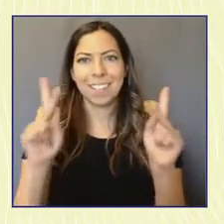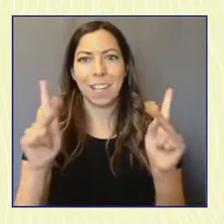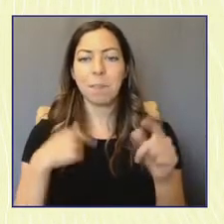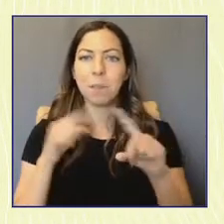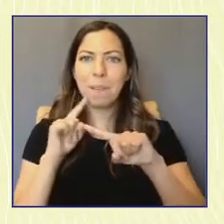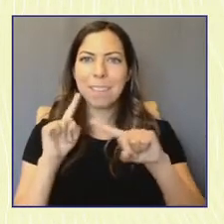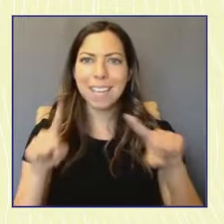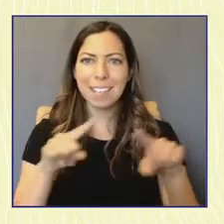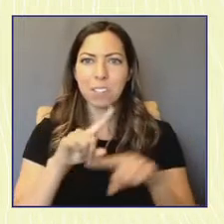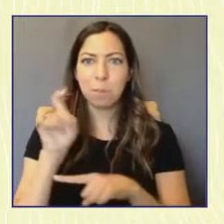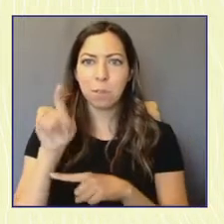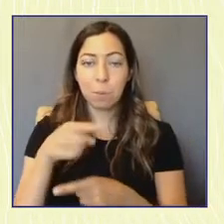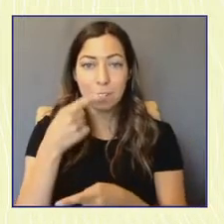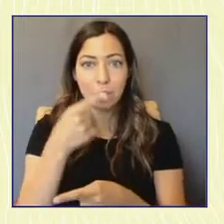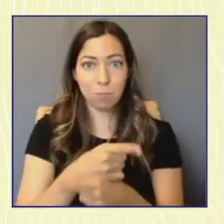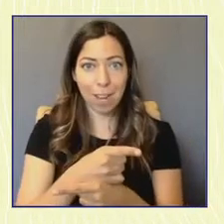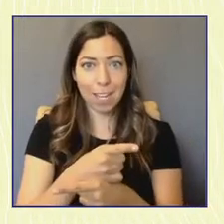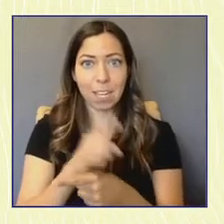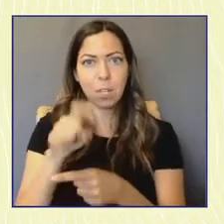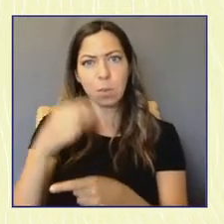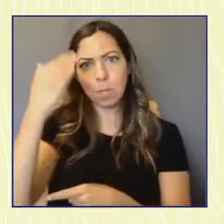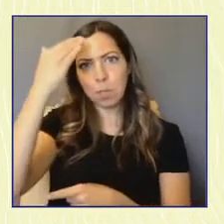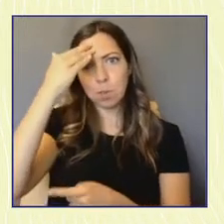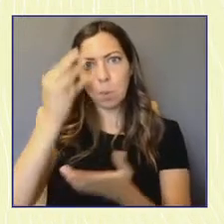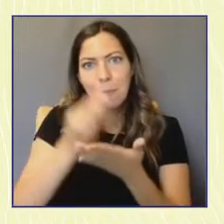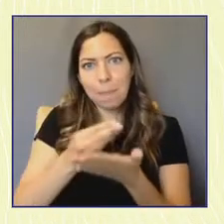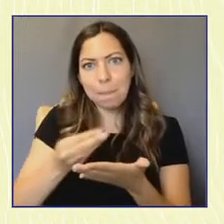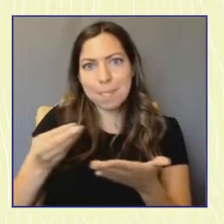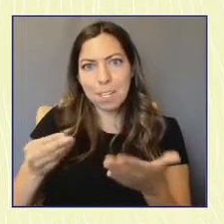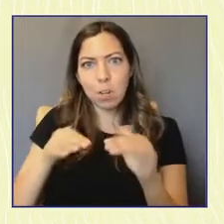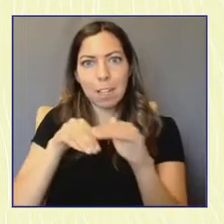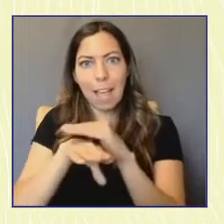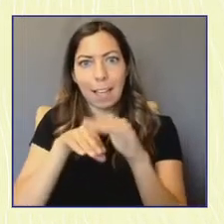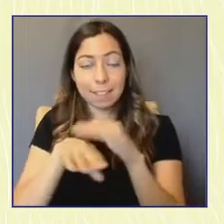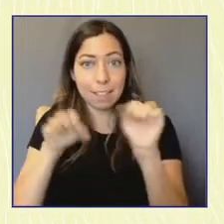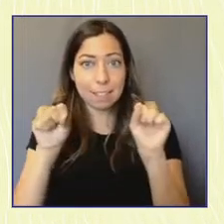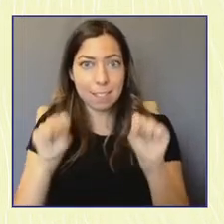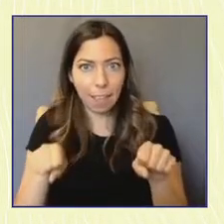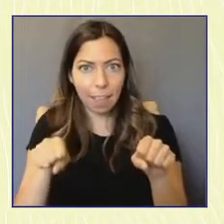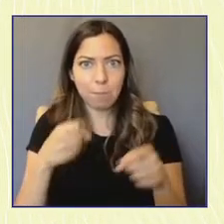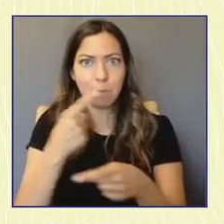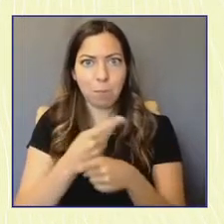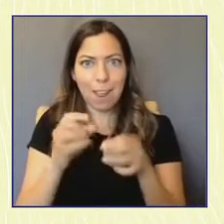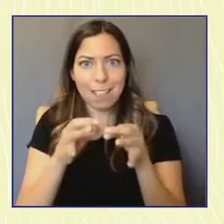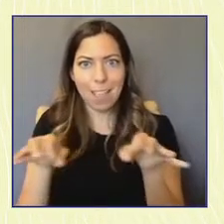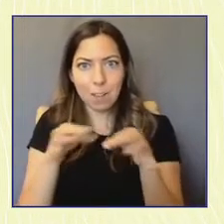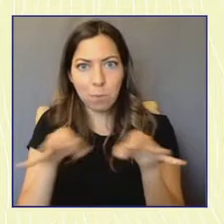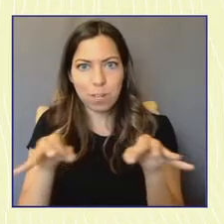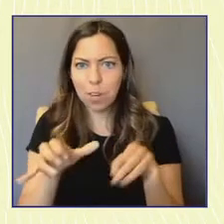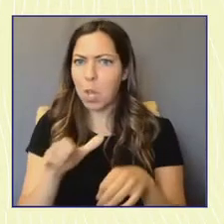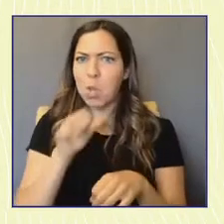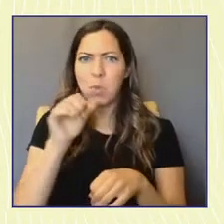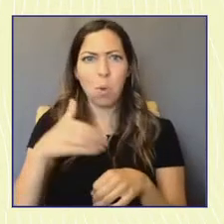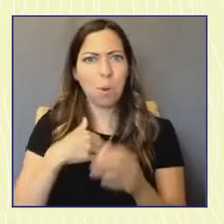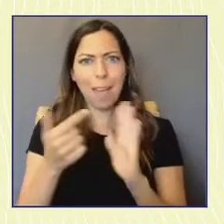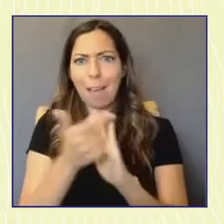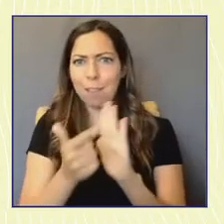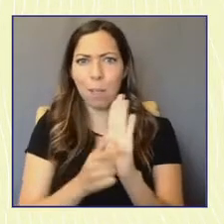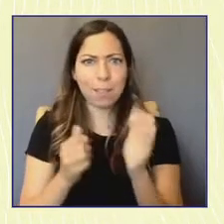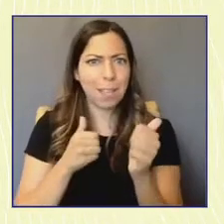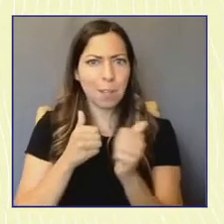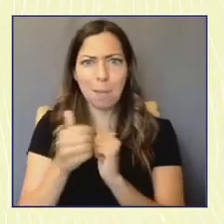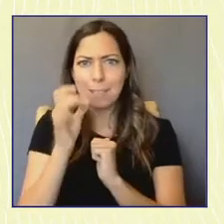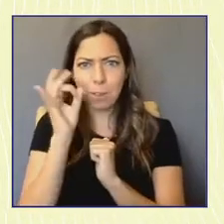know, making sure that you have materials that are accessible for people, you know, not passing really horrible legislation like SB1 in Texas,